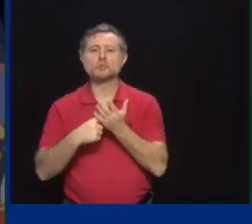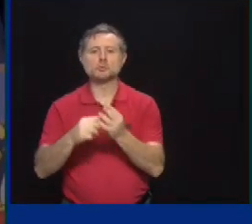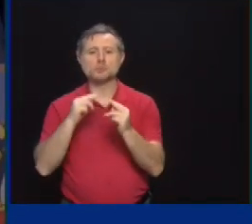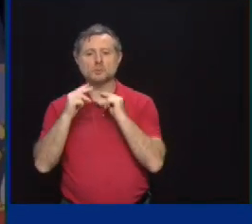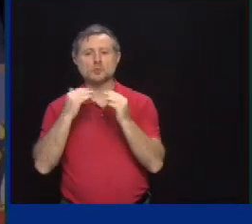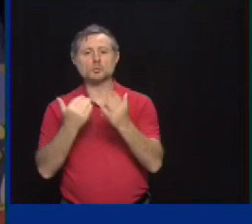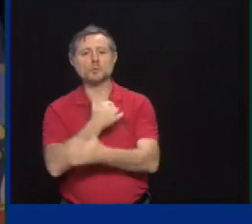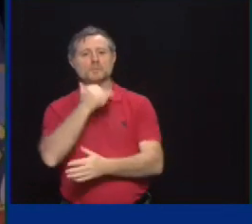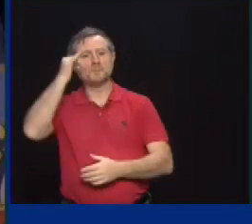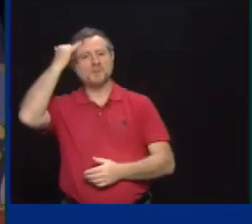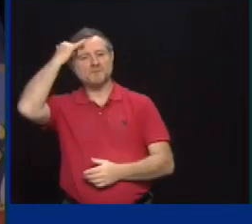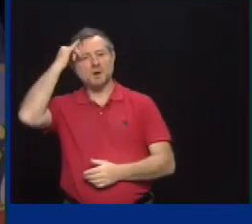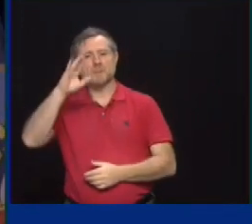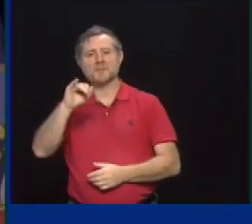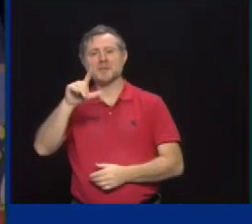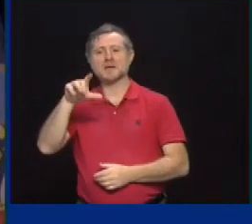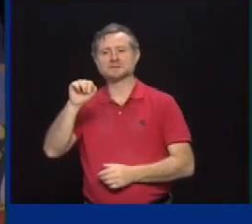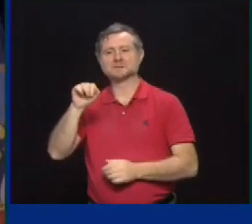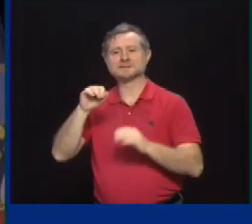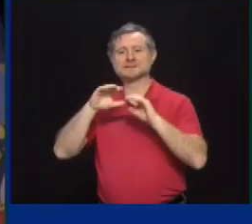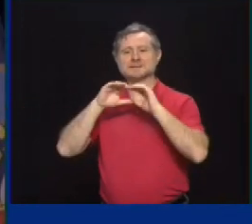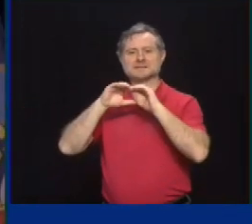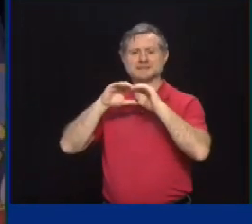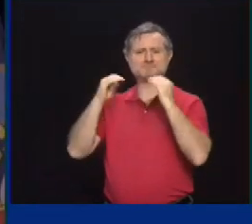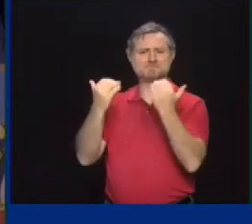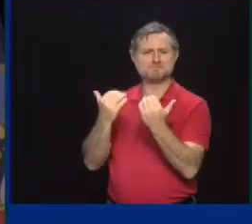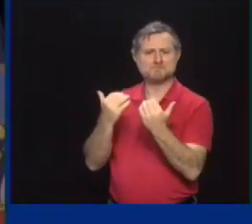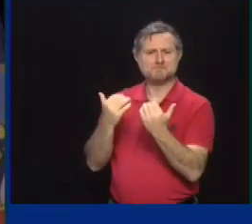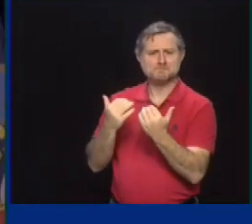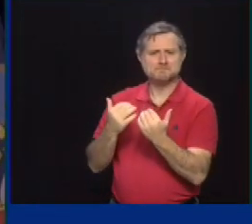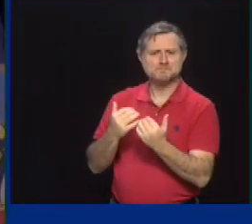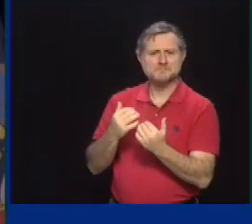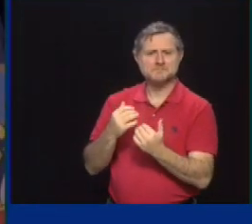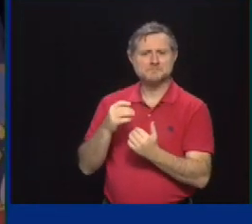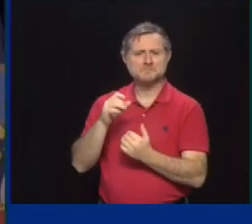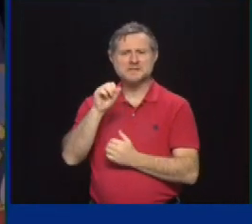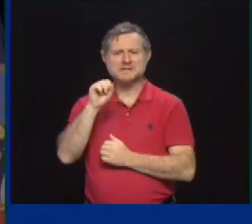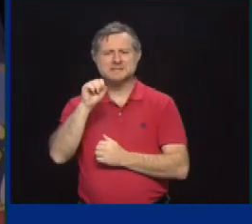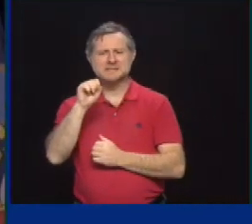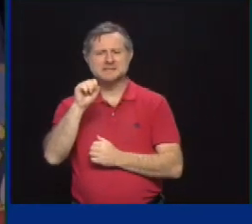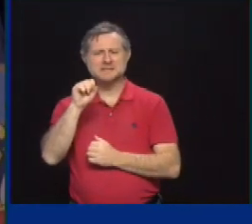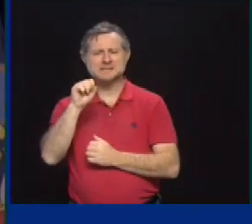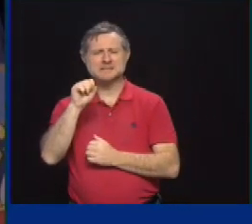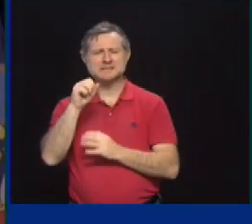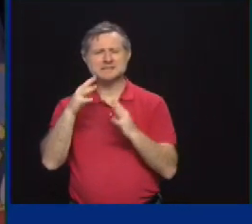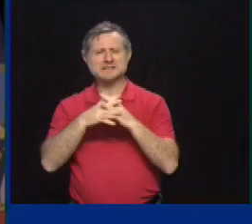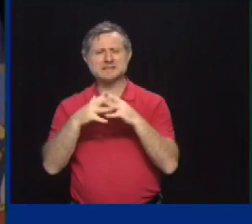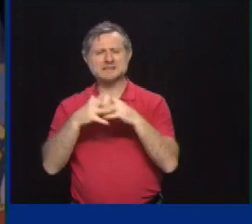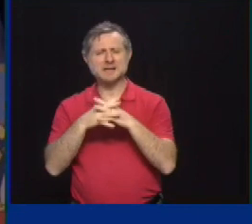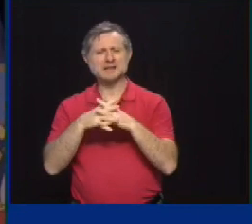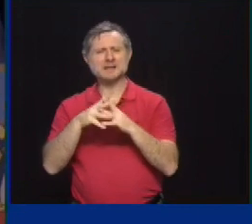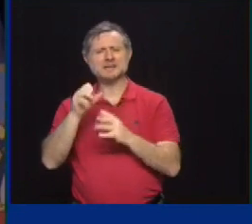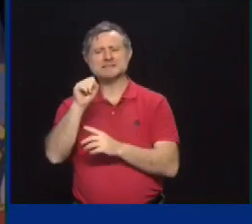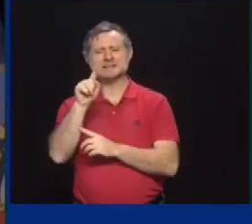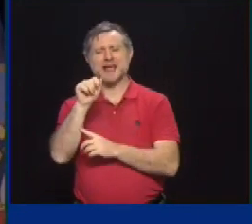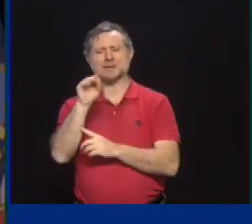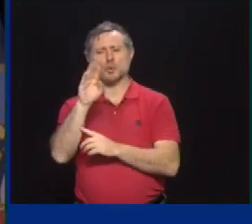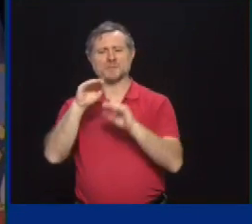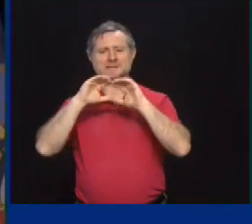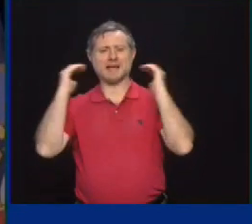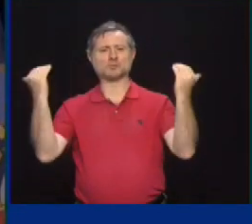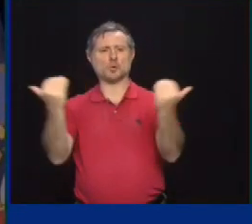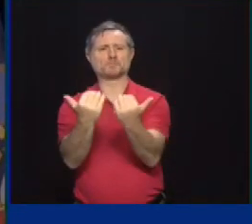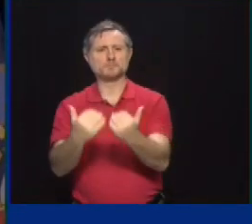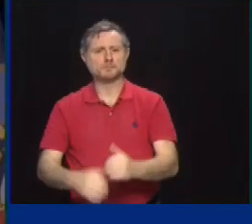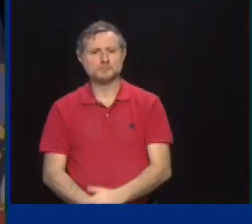you have a study underway. What we're wondering about is what is your timeline for a deal? Some of the other